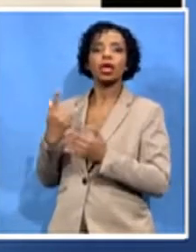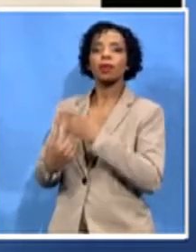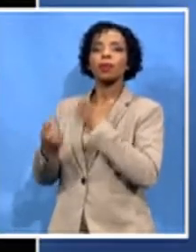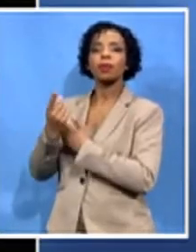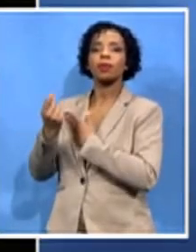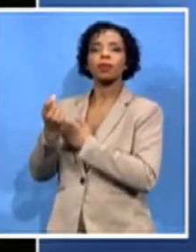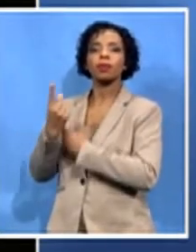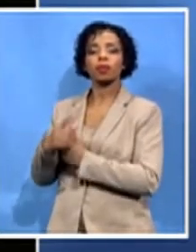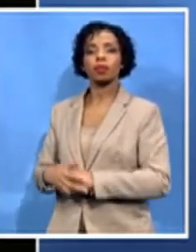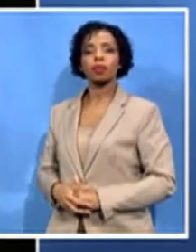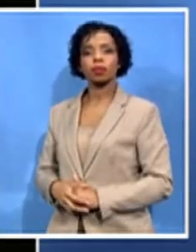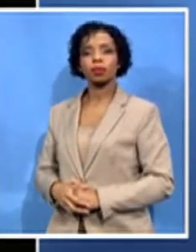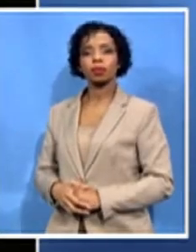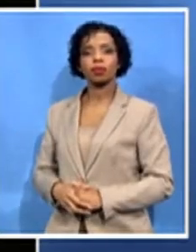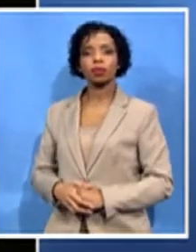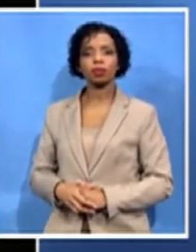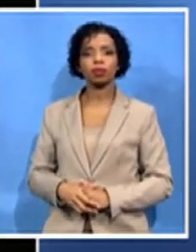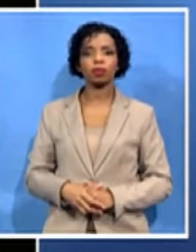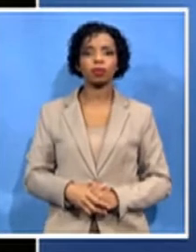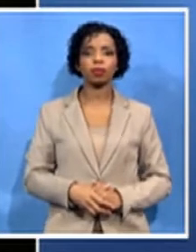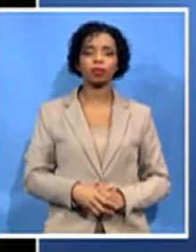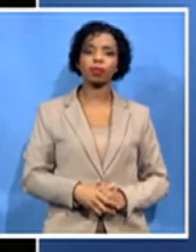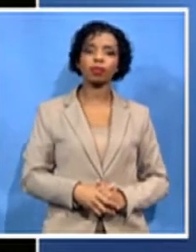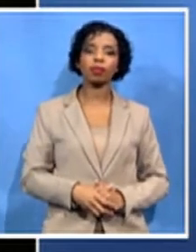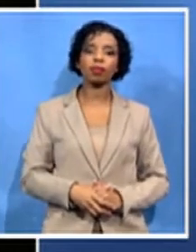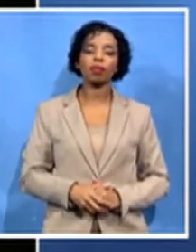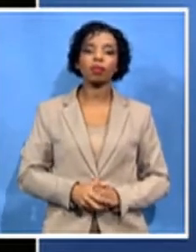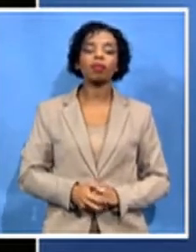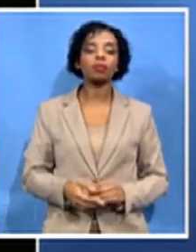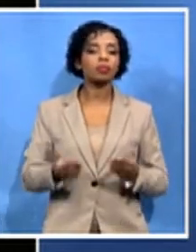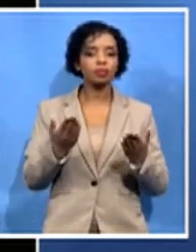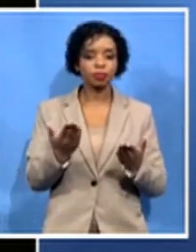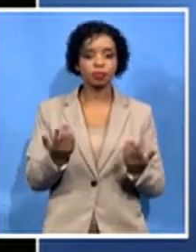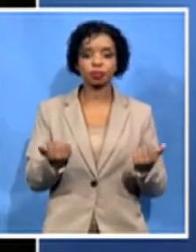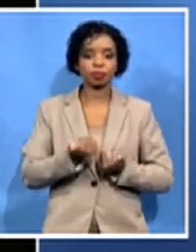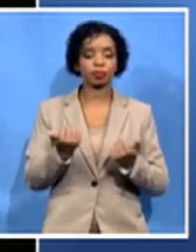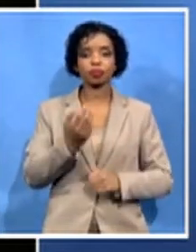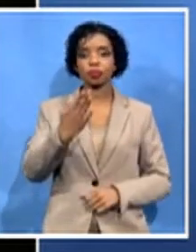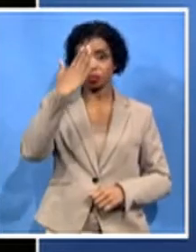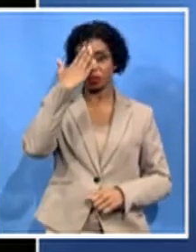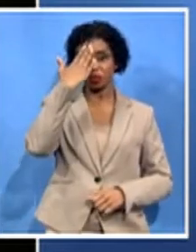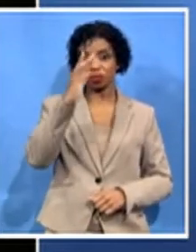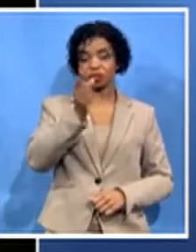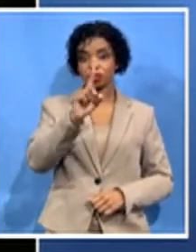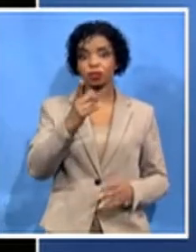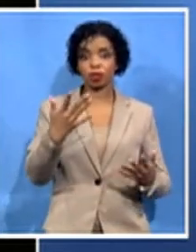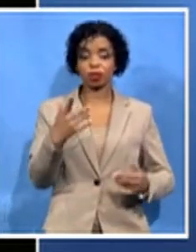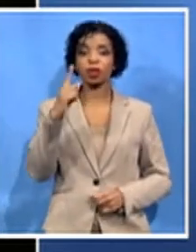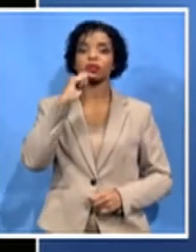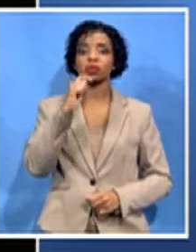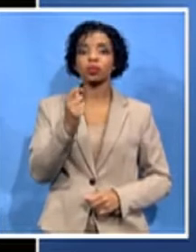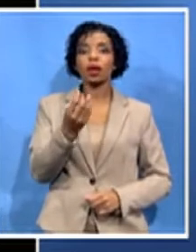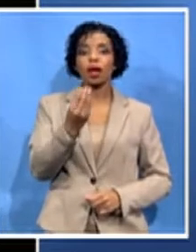Well, obviously, if you knew Omri, the very introspective, a deep thinker, but